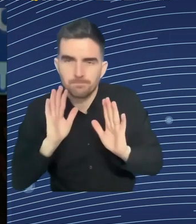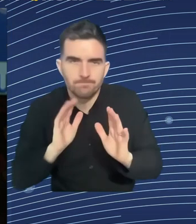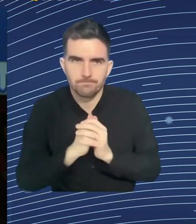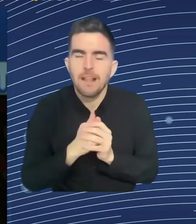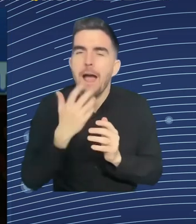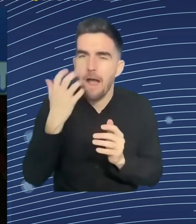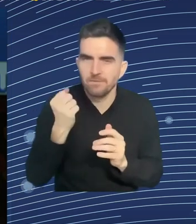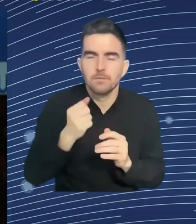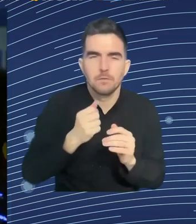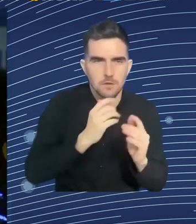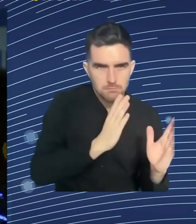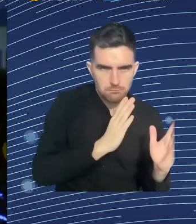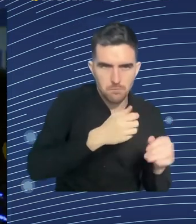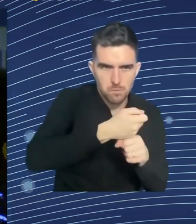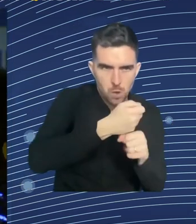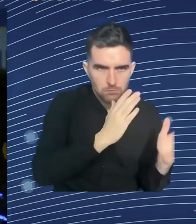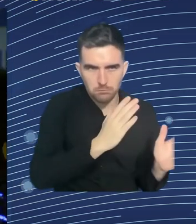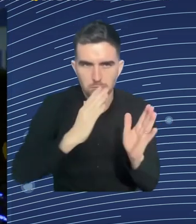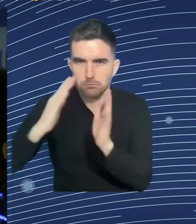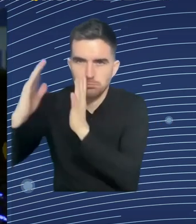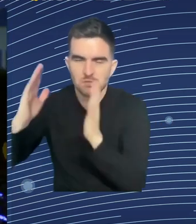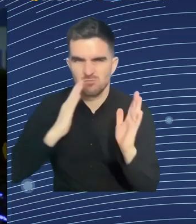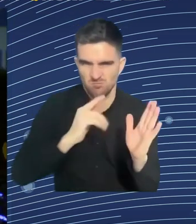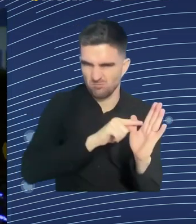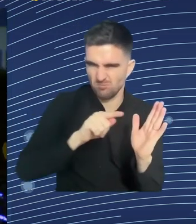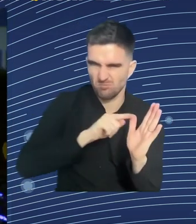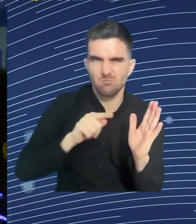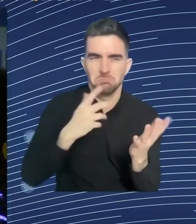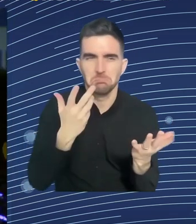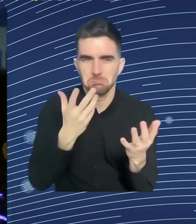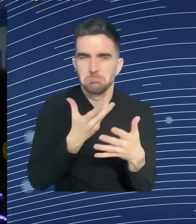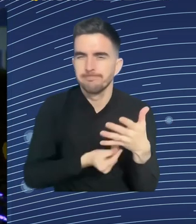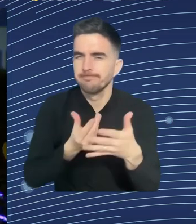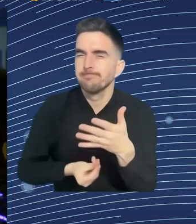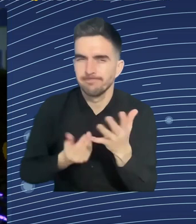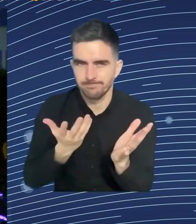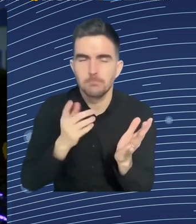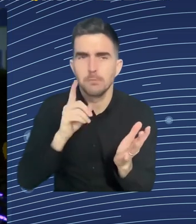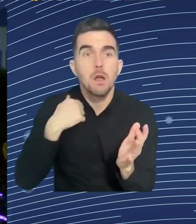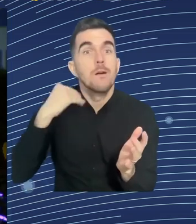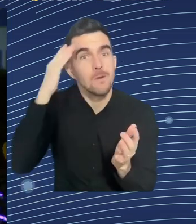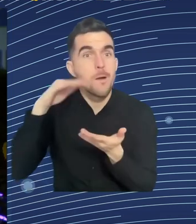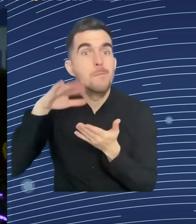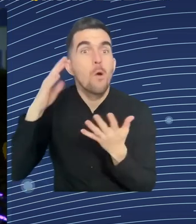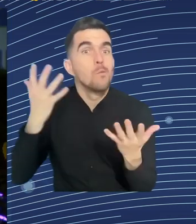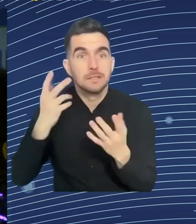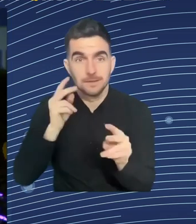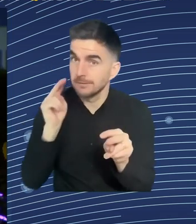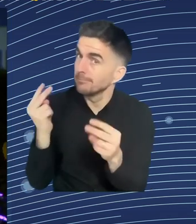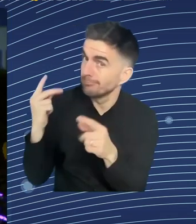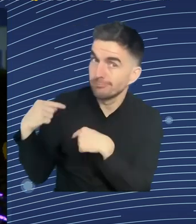they've been studied extensively. The pioneers in that was David Otter and his colleagues at MIT. Then lots more work was done in Europe as well.